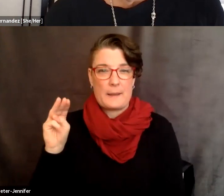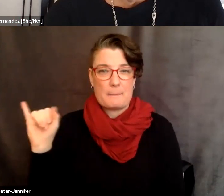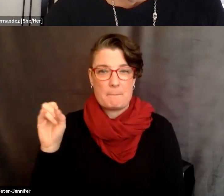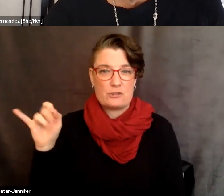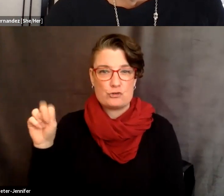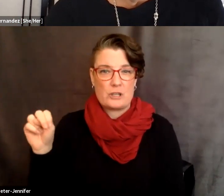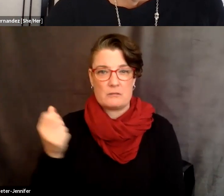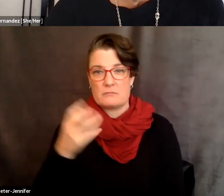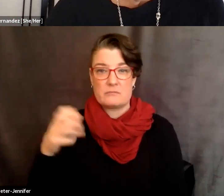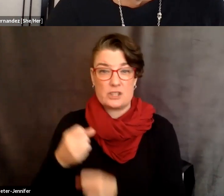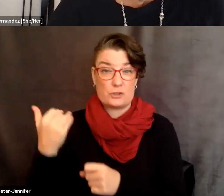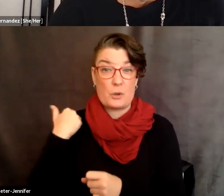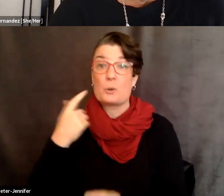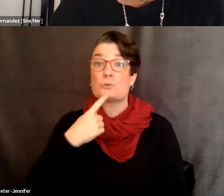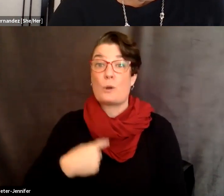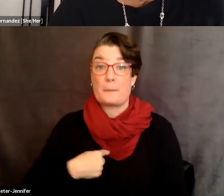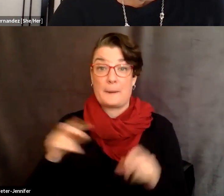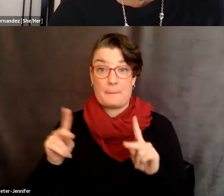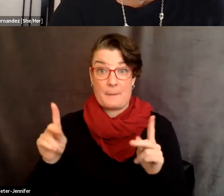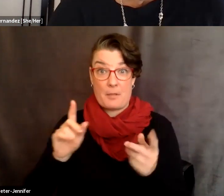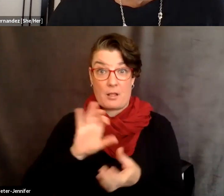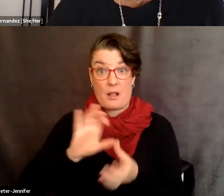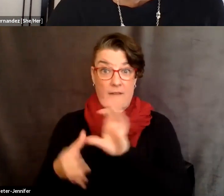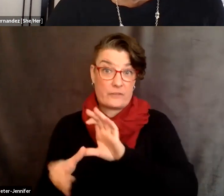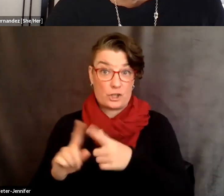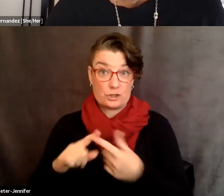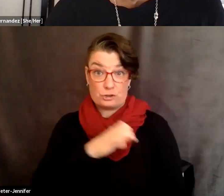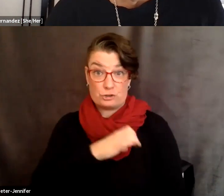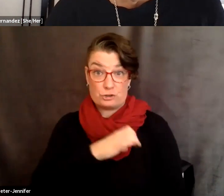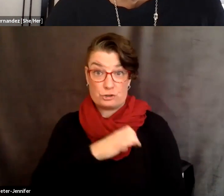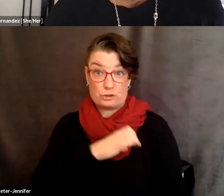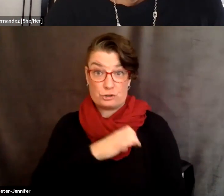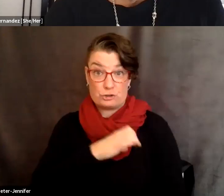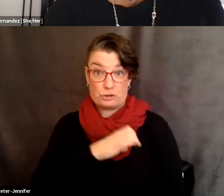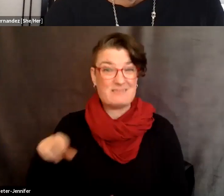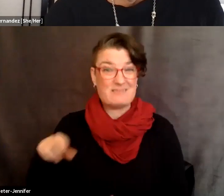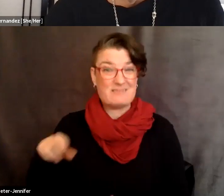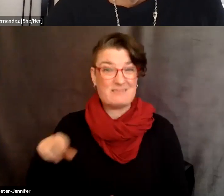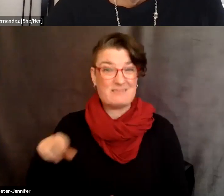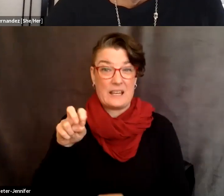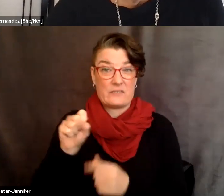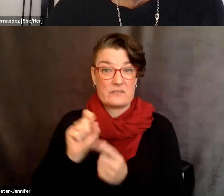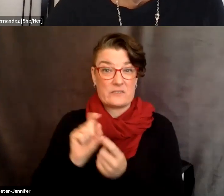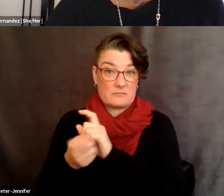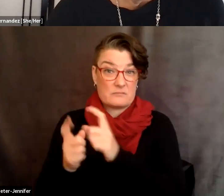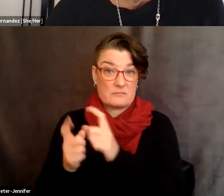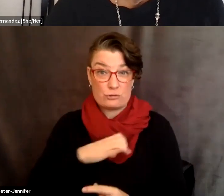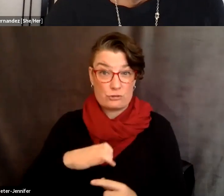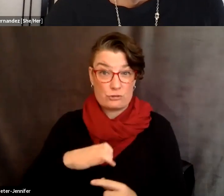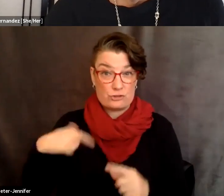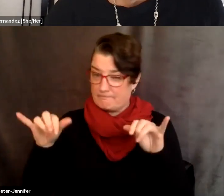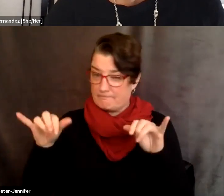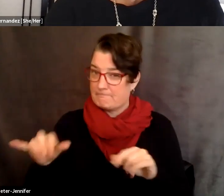was told that natives who had been converted to Christianity were still not allowed to be buried within the walls of the mission cemetery.